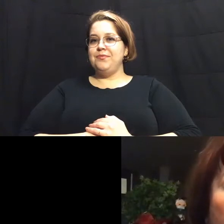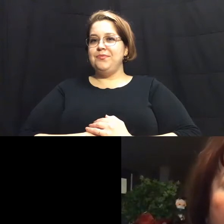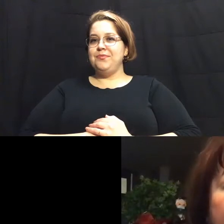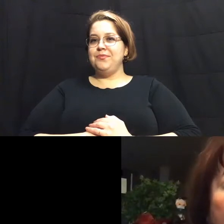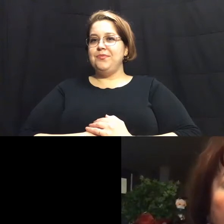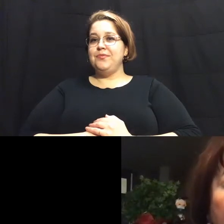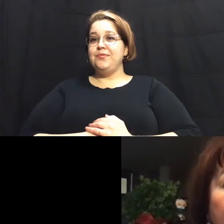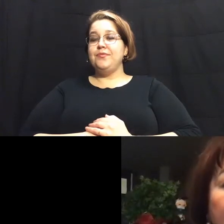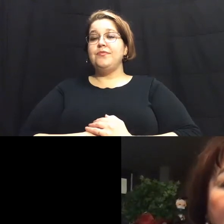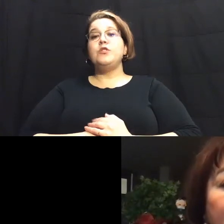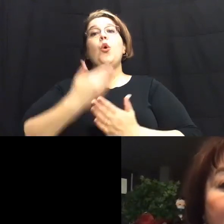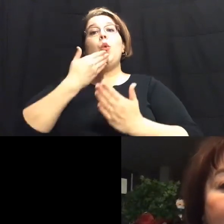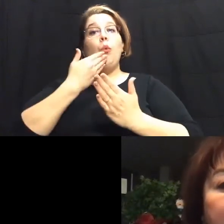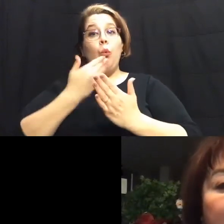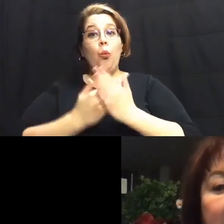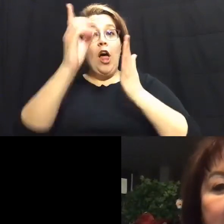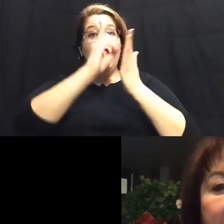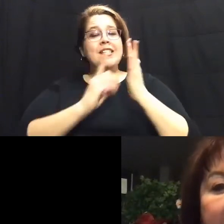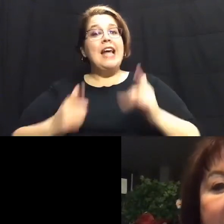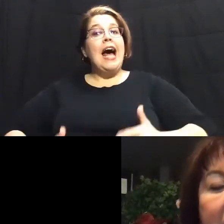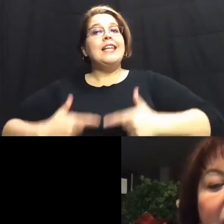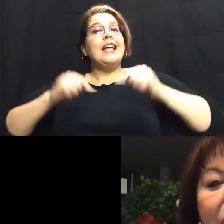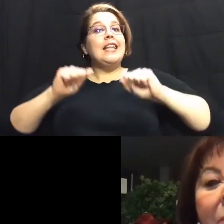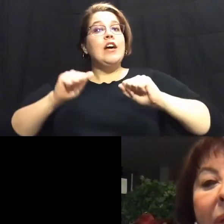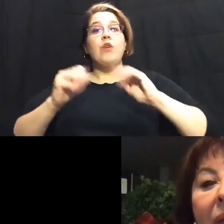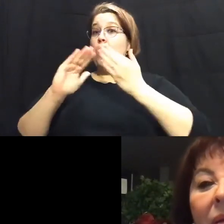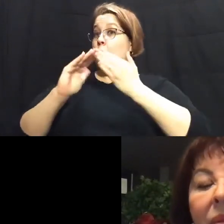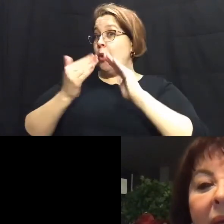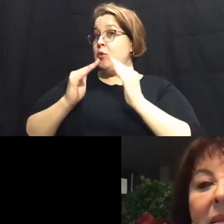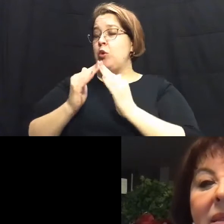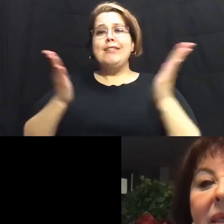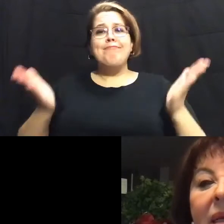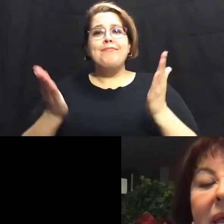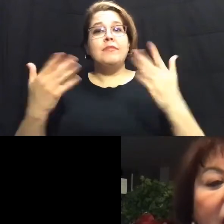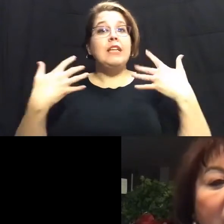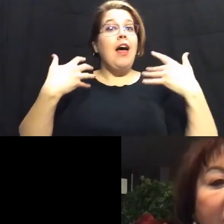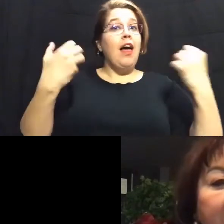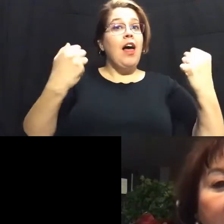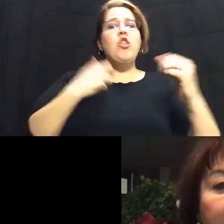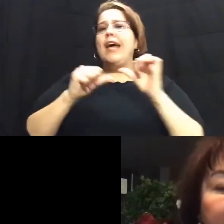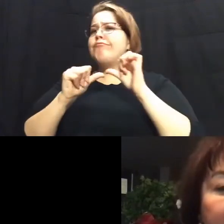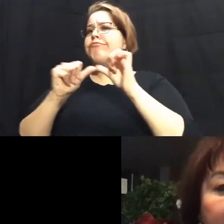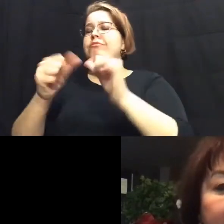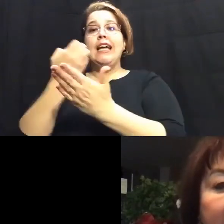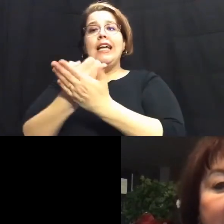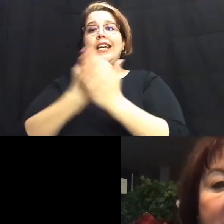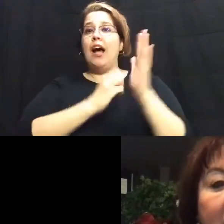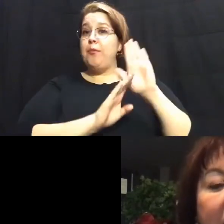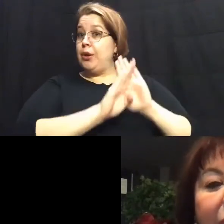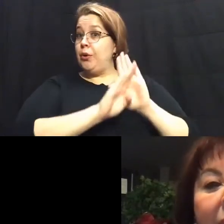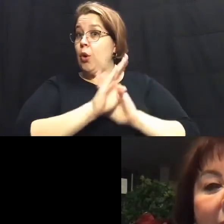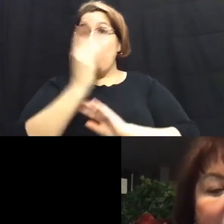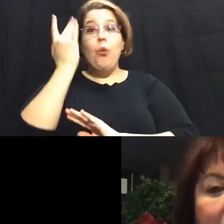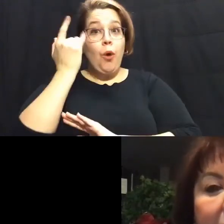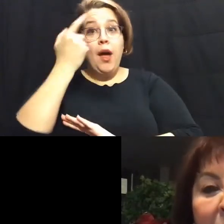Well designed, livable communities promote health and sustain economic growth because they